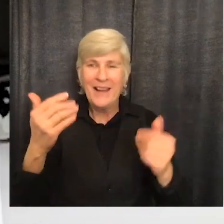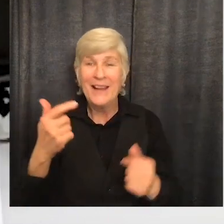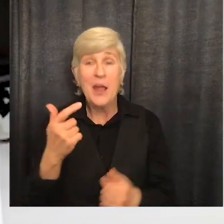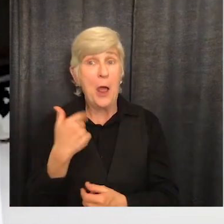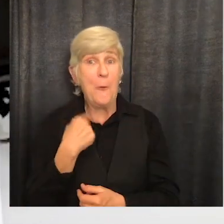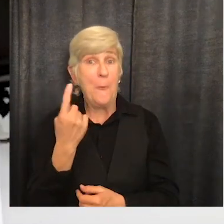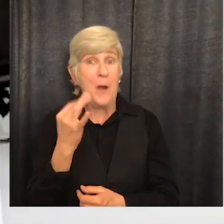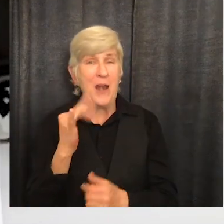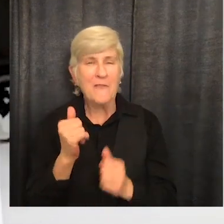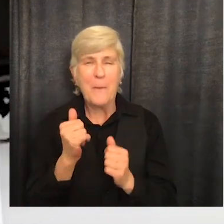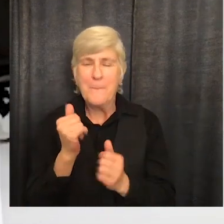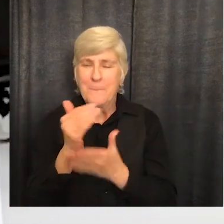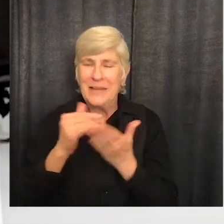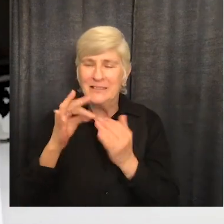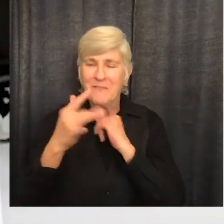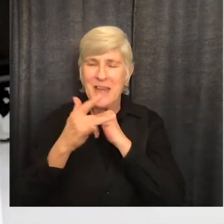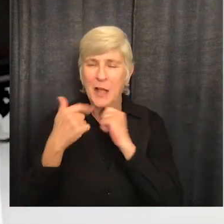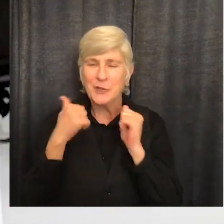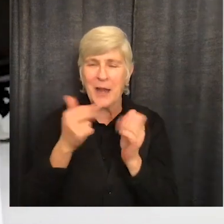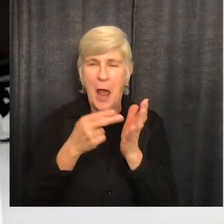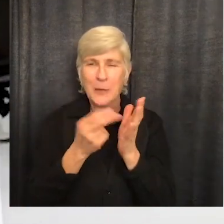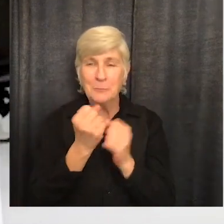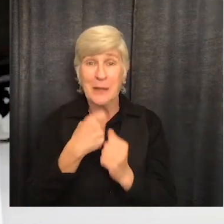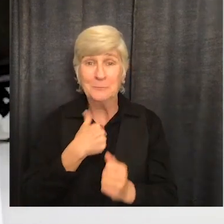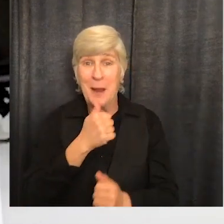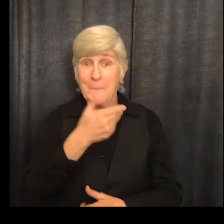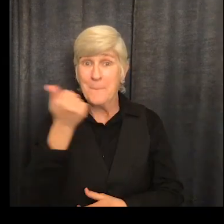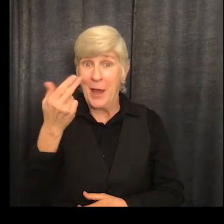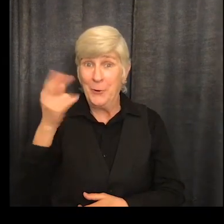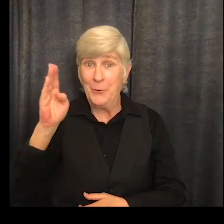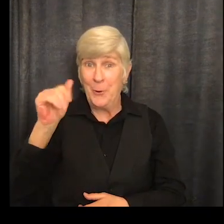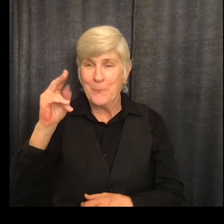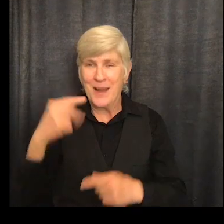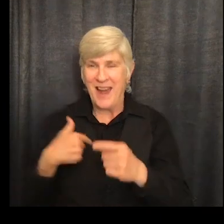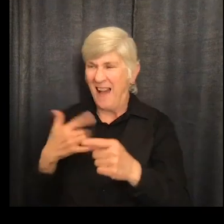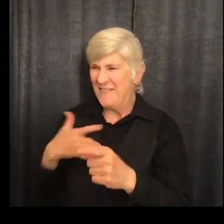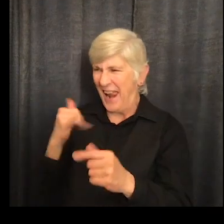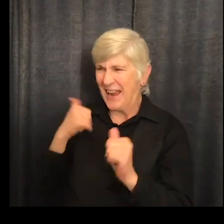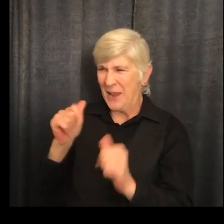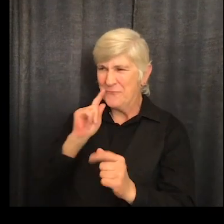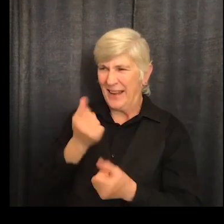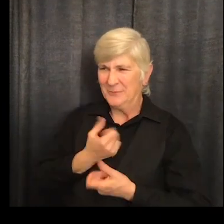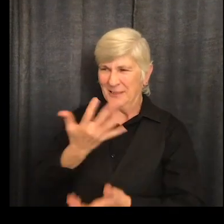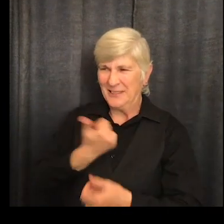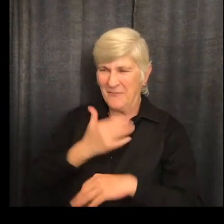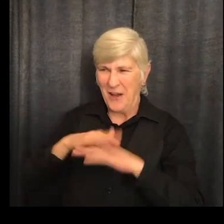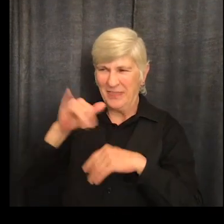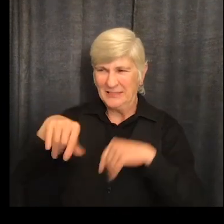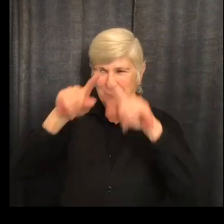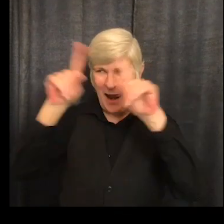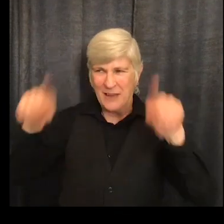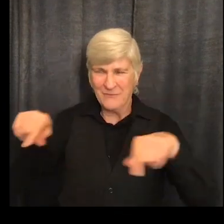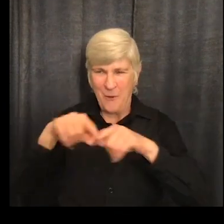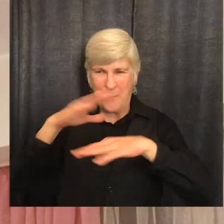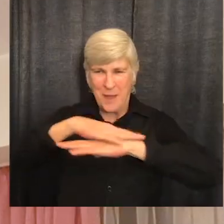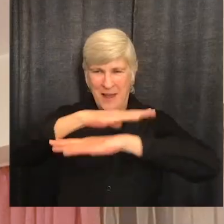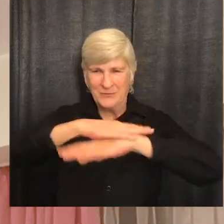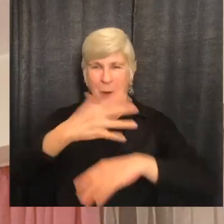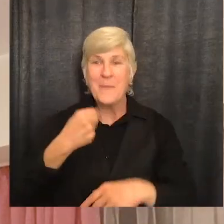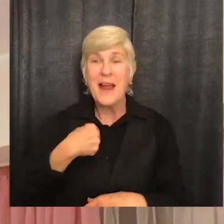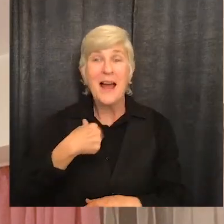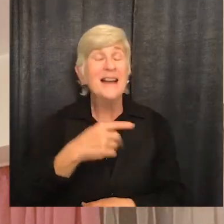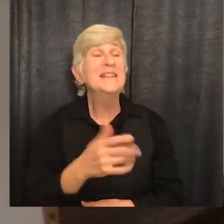making one of the only pieces of technology that can honestly makes me a better human. I feel like I can really express myself on this platform and I'm thankful for that.